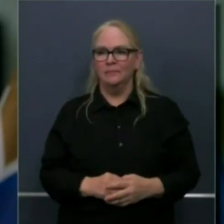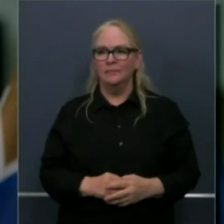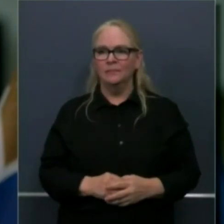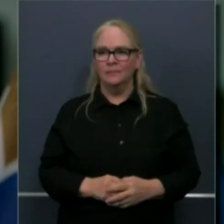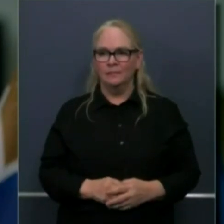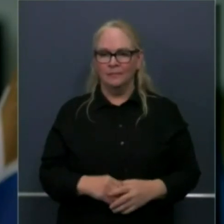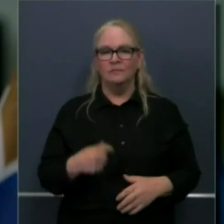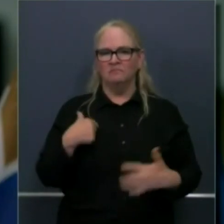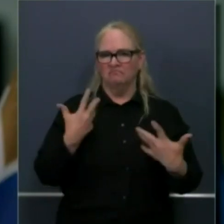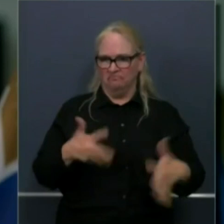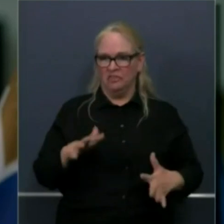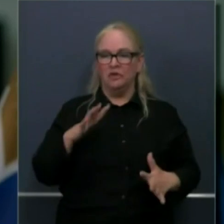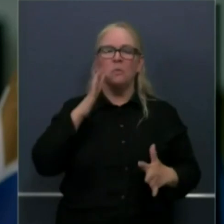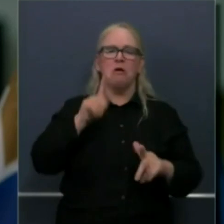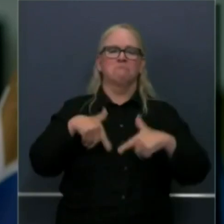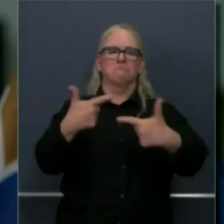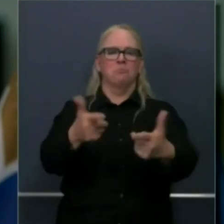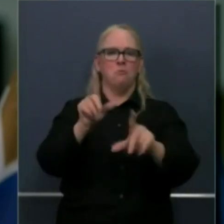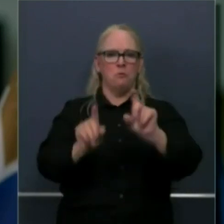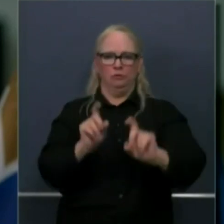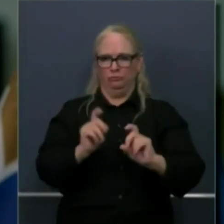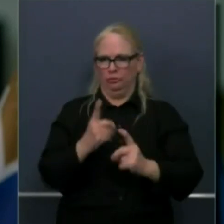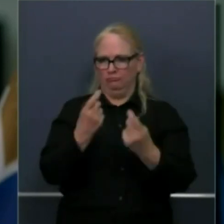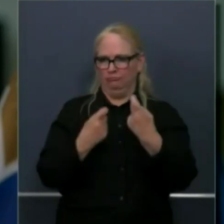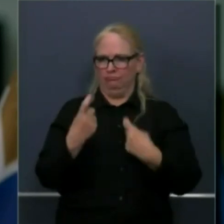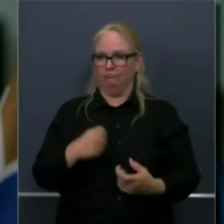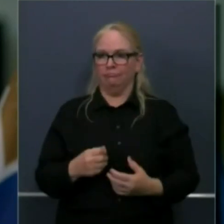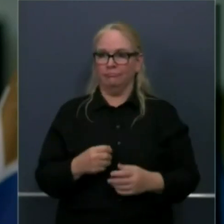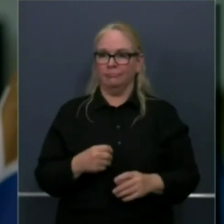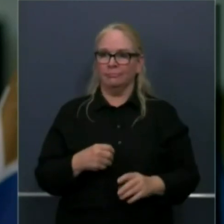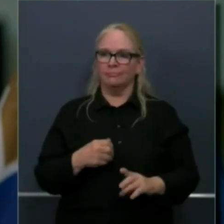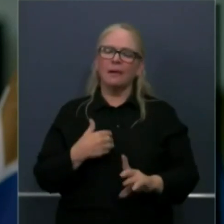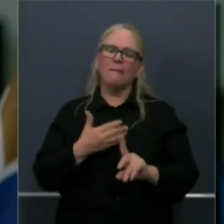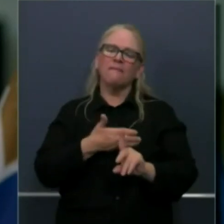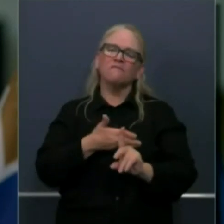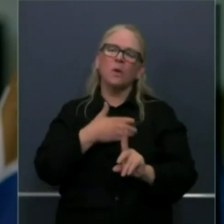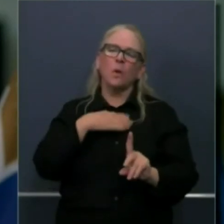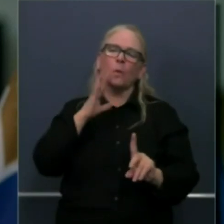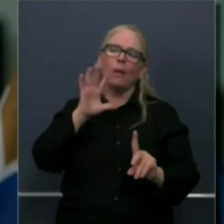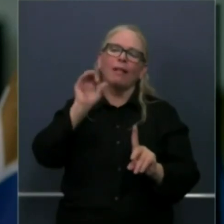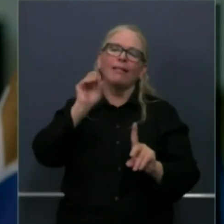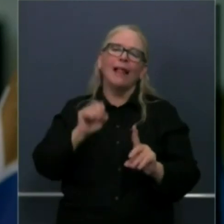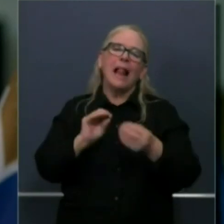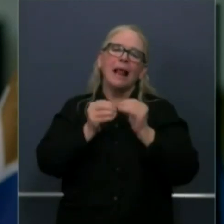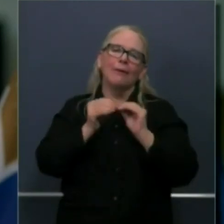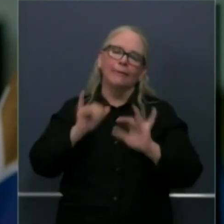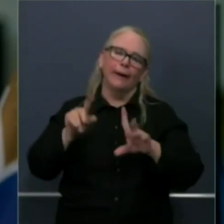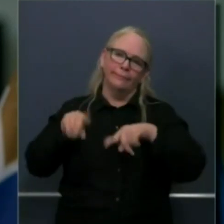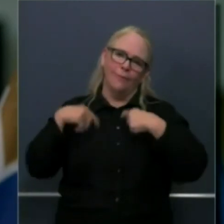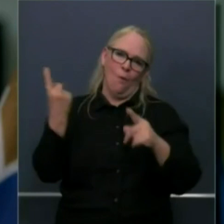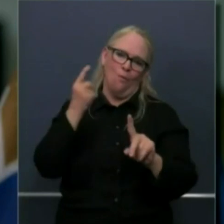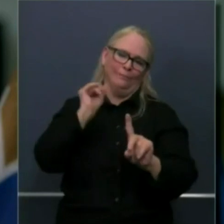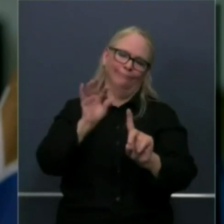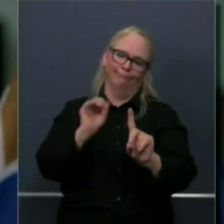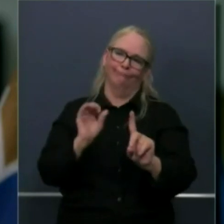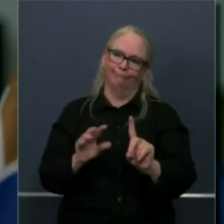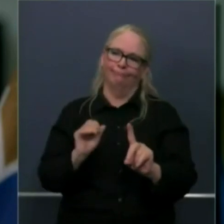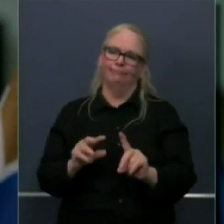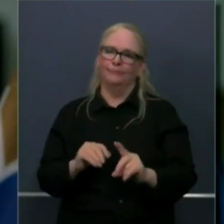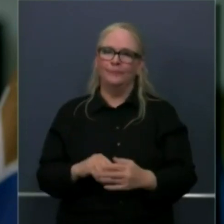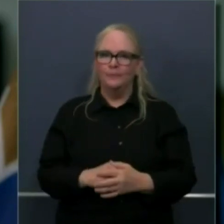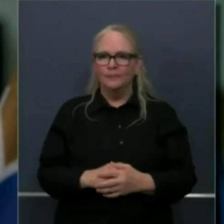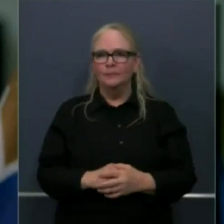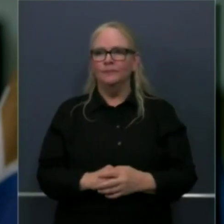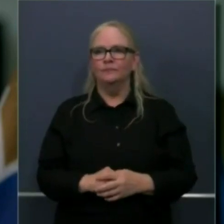uh what we do on a daily basis total number of hospitalizations total number of people on the icu icu numbers went down 1.4